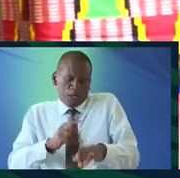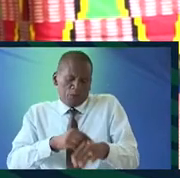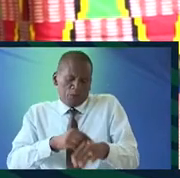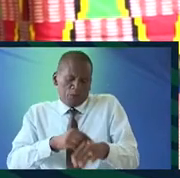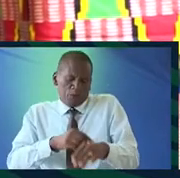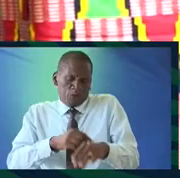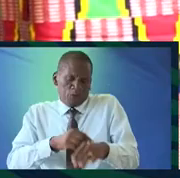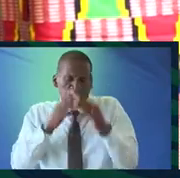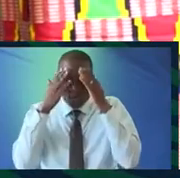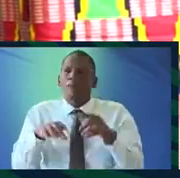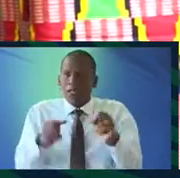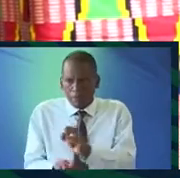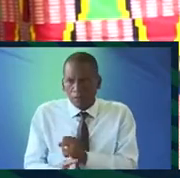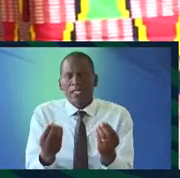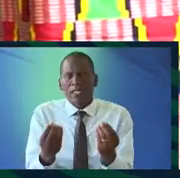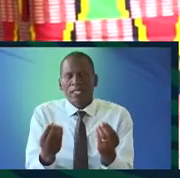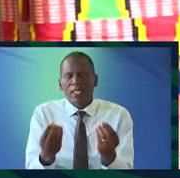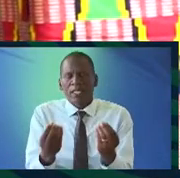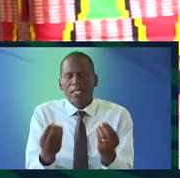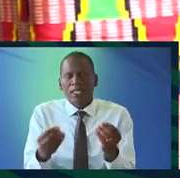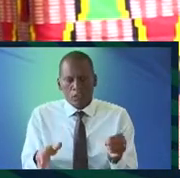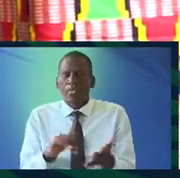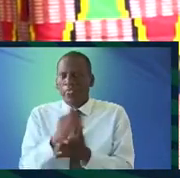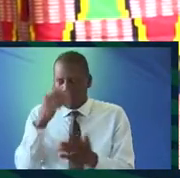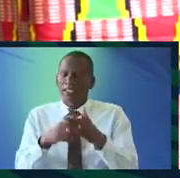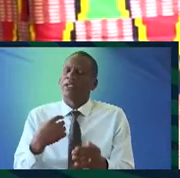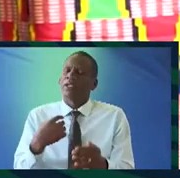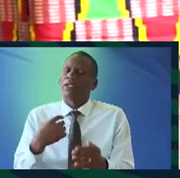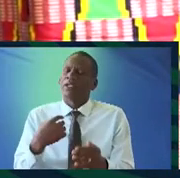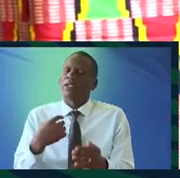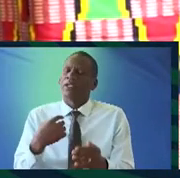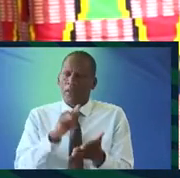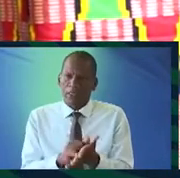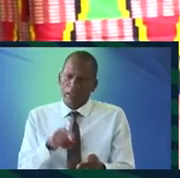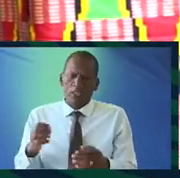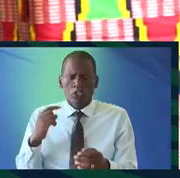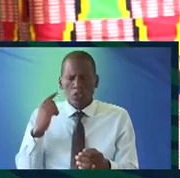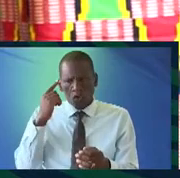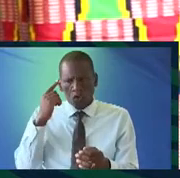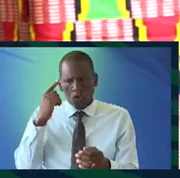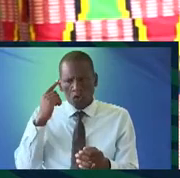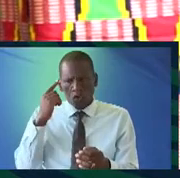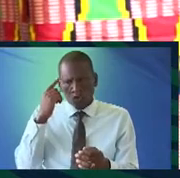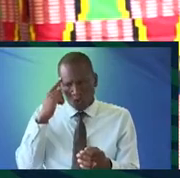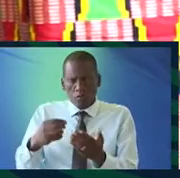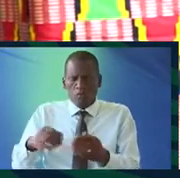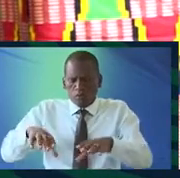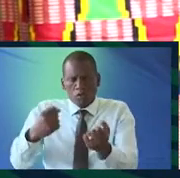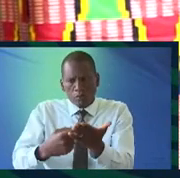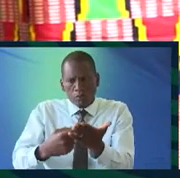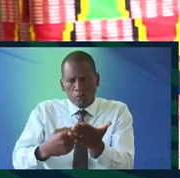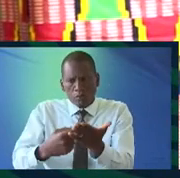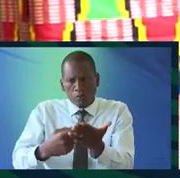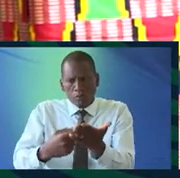unconscious but they can be explained very easily and that's why I started by saying that this colonization at some point